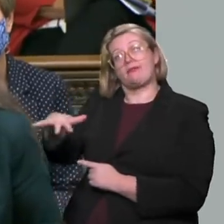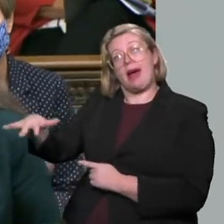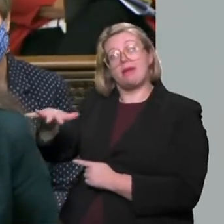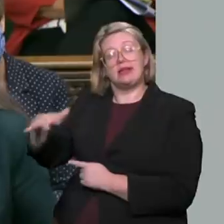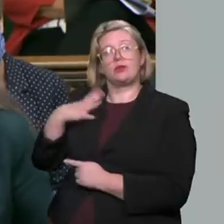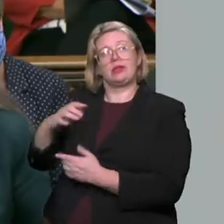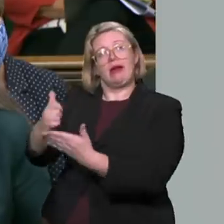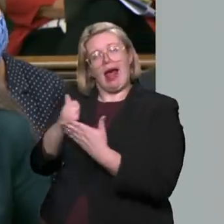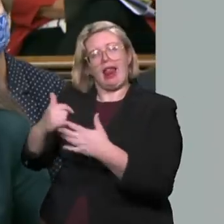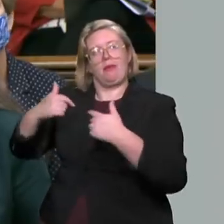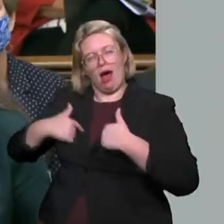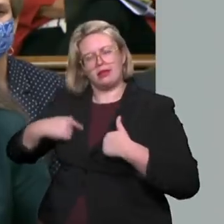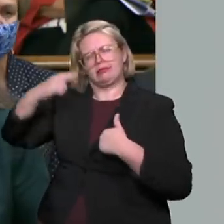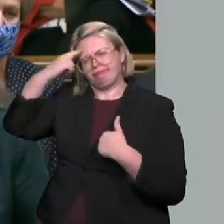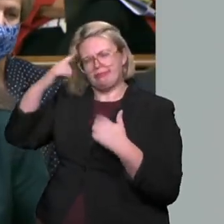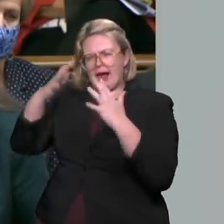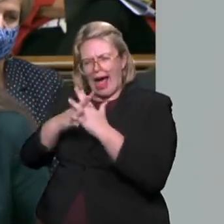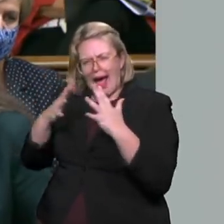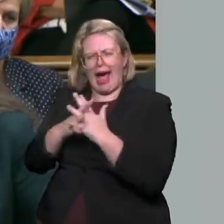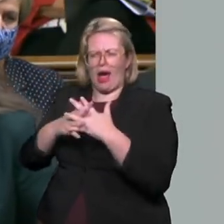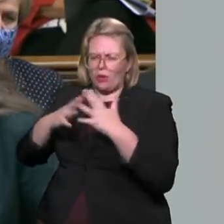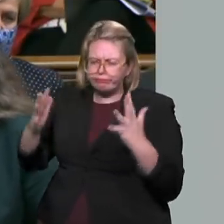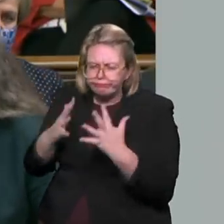politics built on kindness and love.